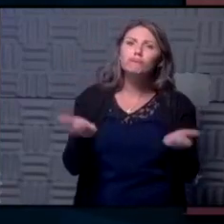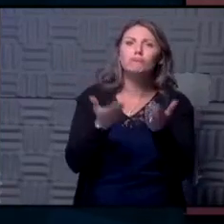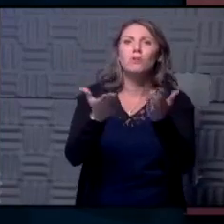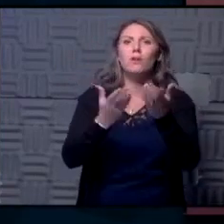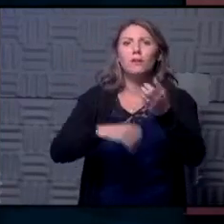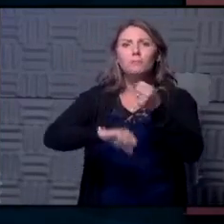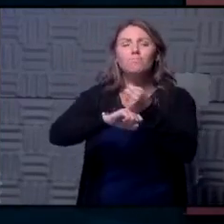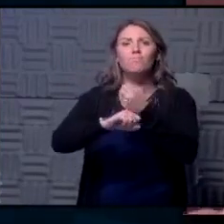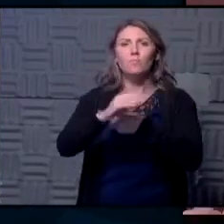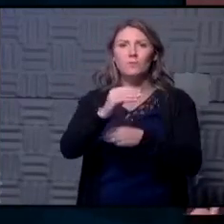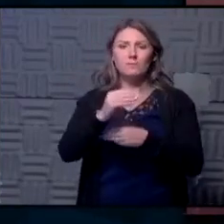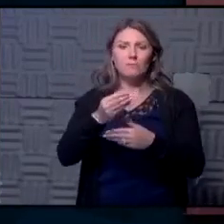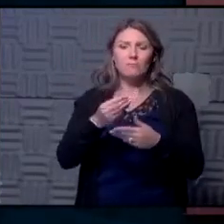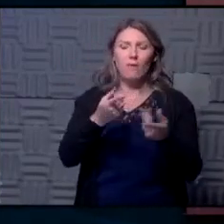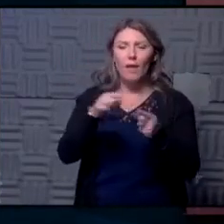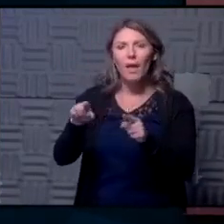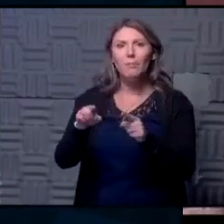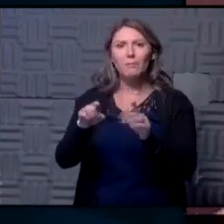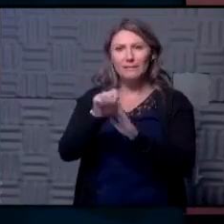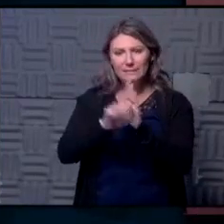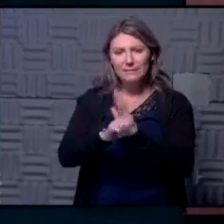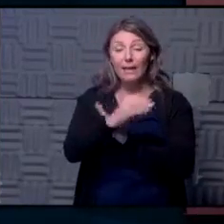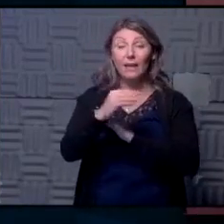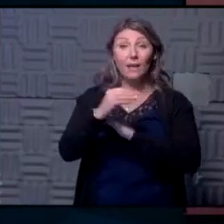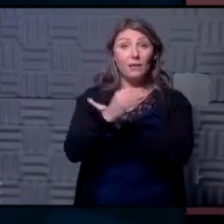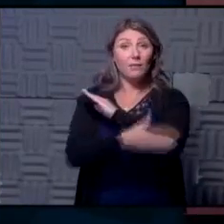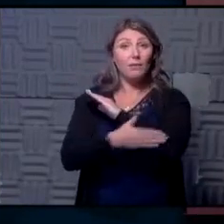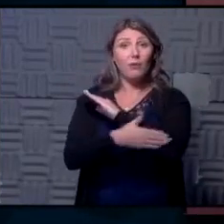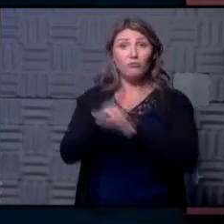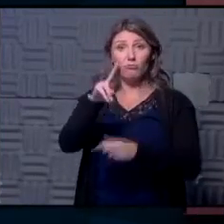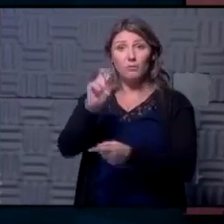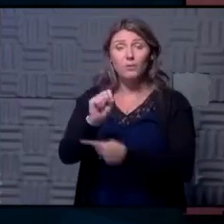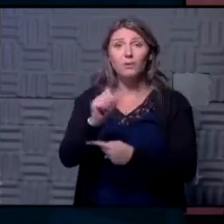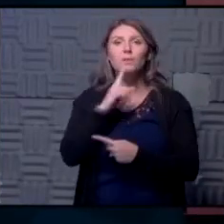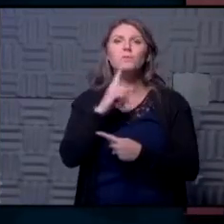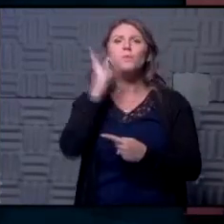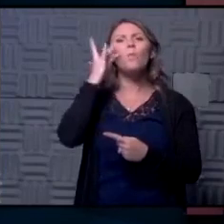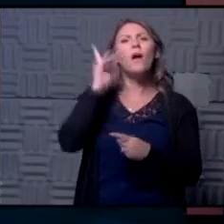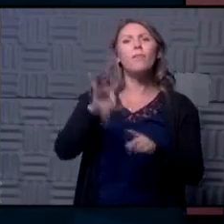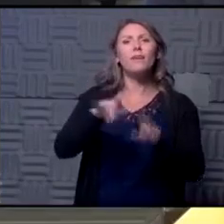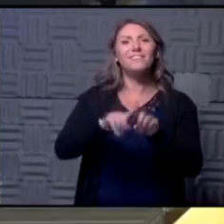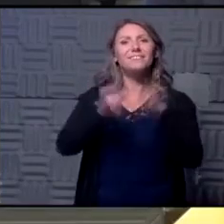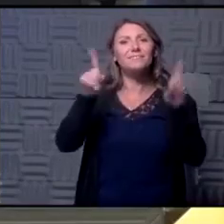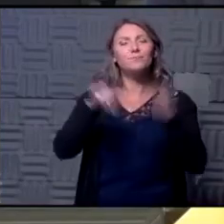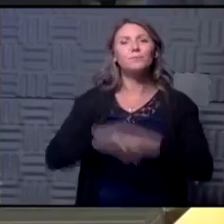the country um you know tell me a little bit about why why this is different